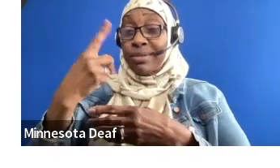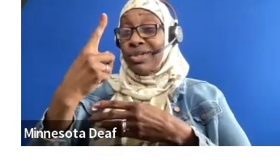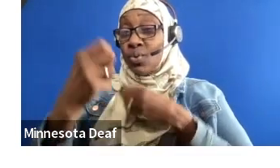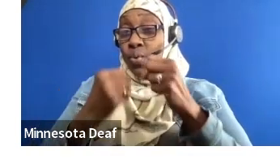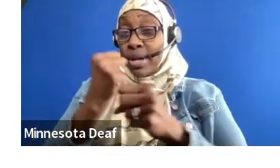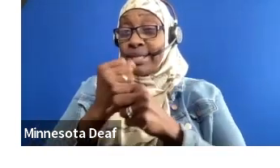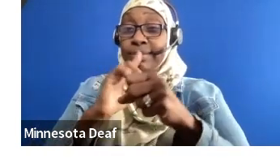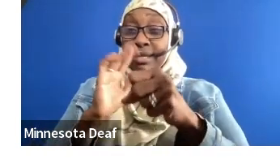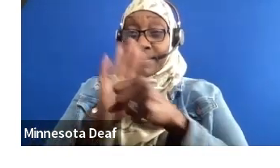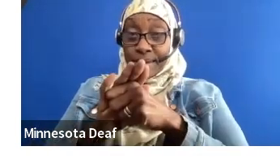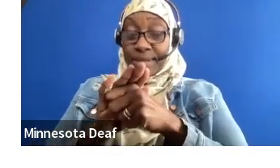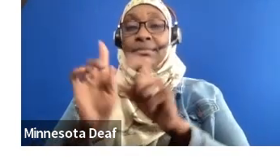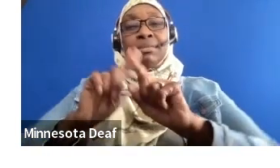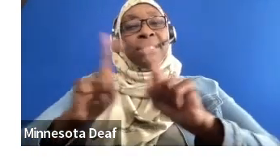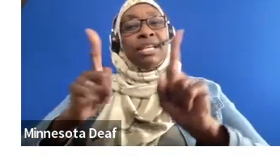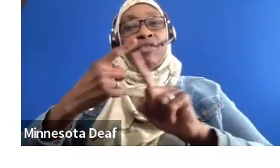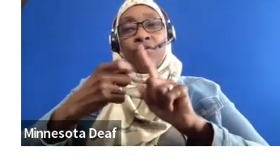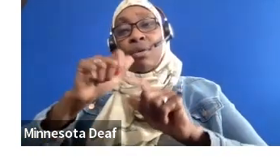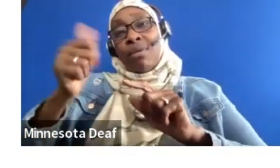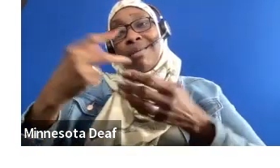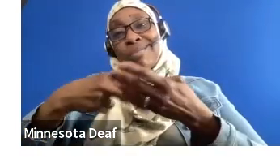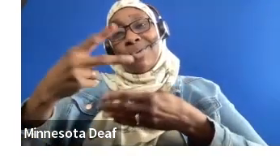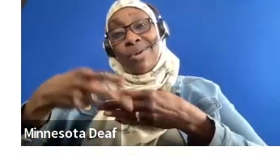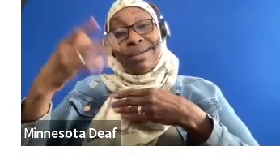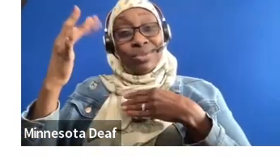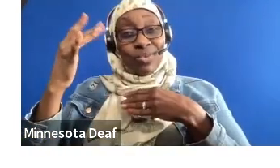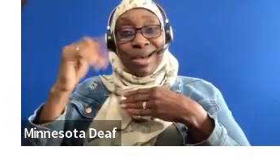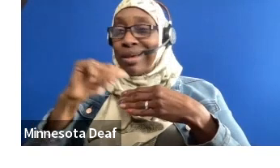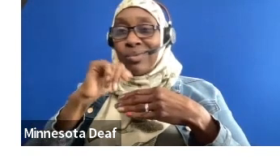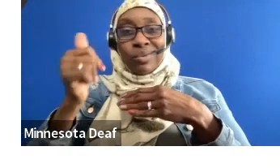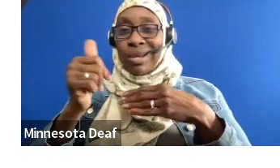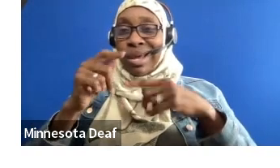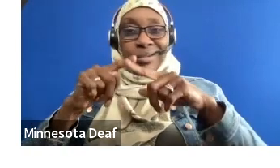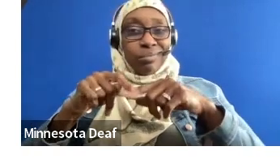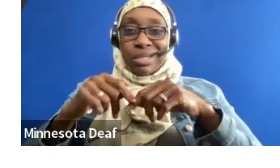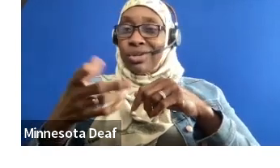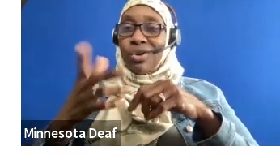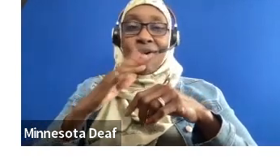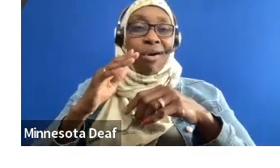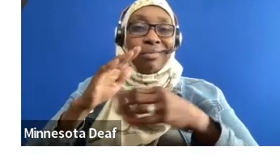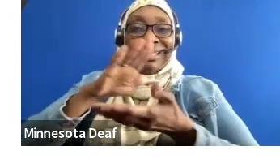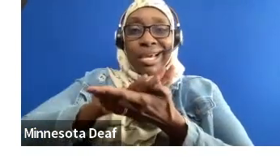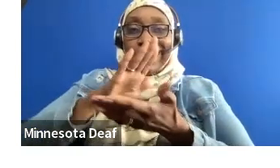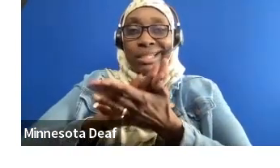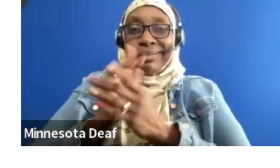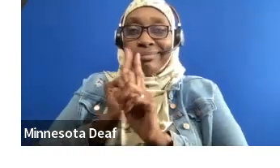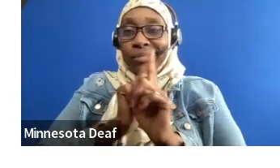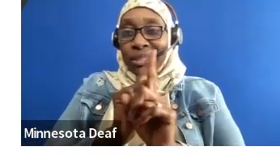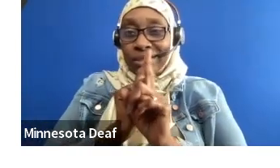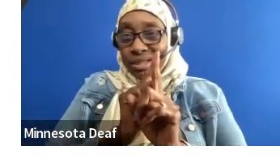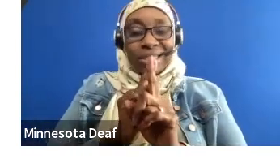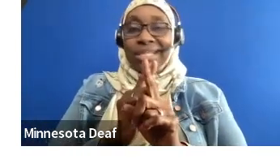mentoring programs because we are not based on academic mentorship, right? It goes beyond academic. It goes beyond employment mentorship.